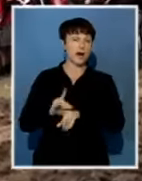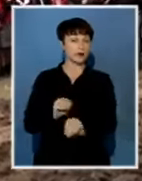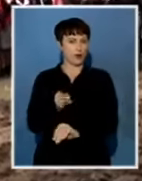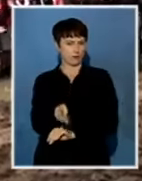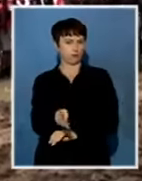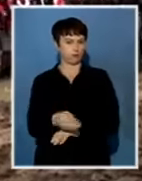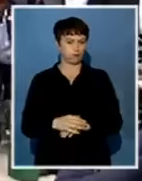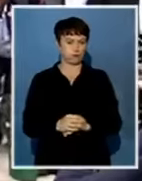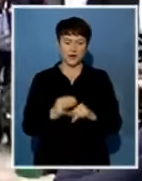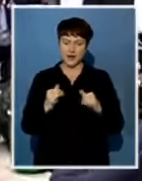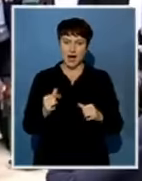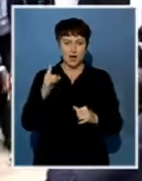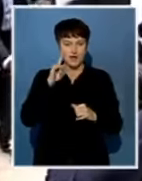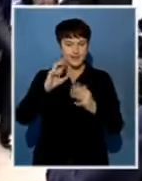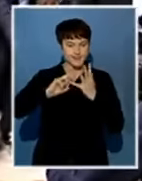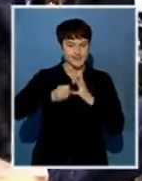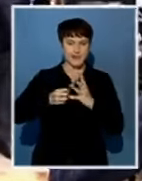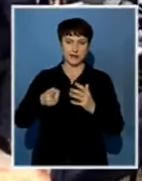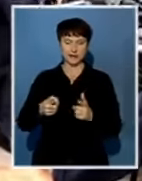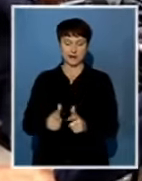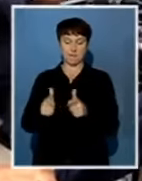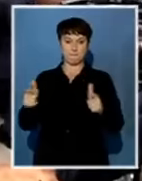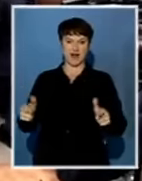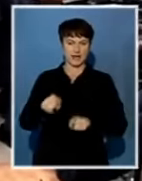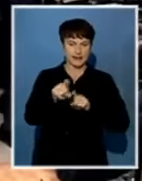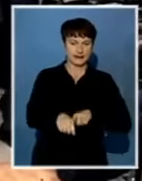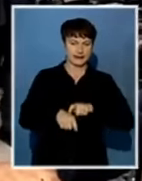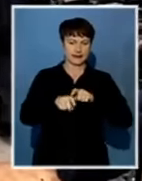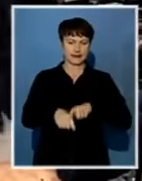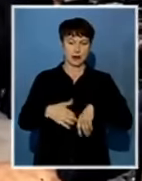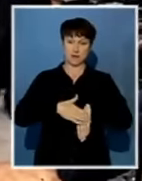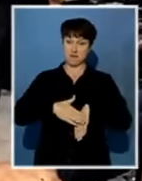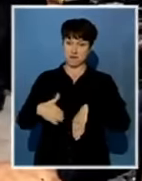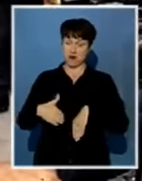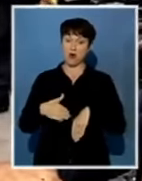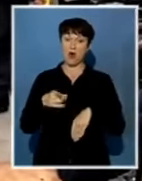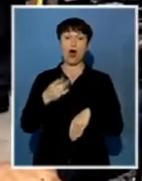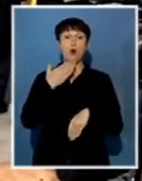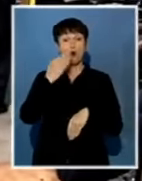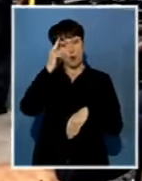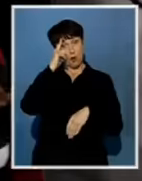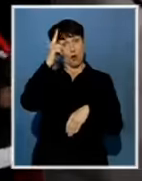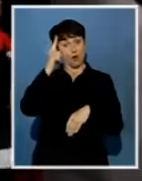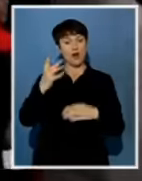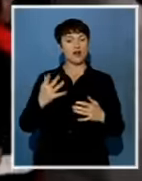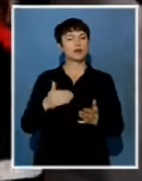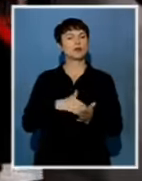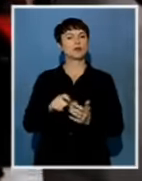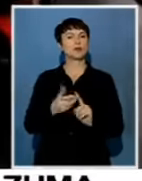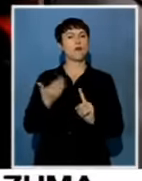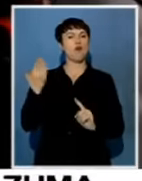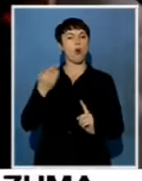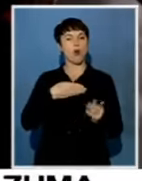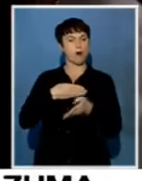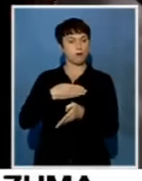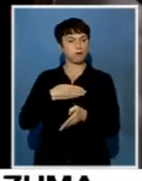Now, efforts to expand and revitalize it, spearheaded by former students. Indeed,